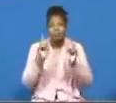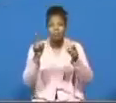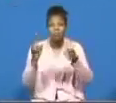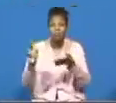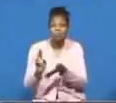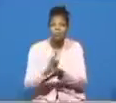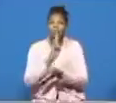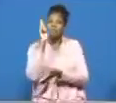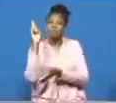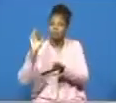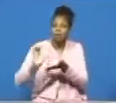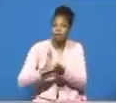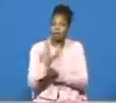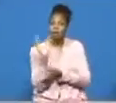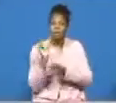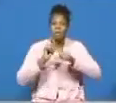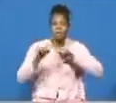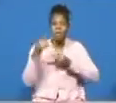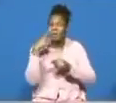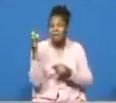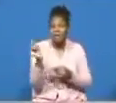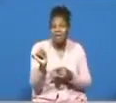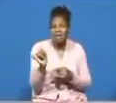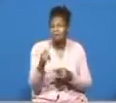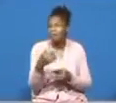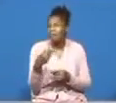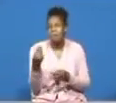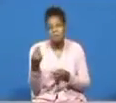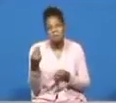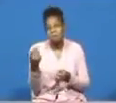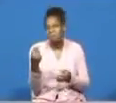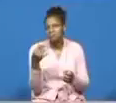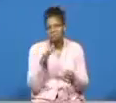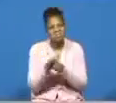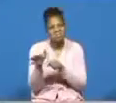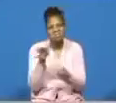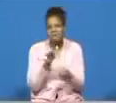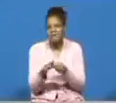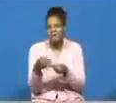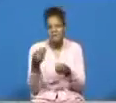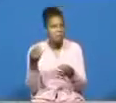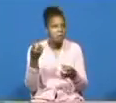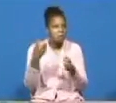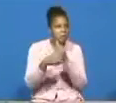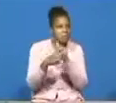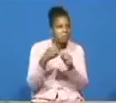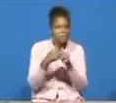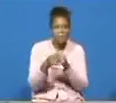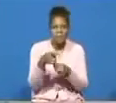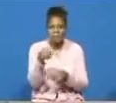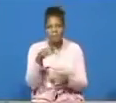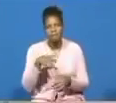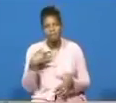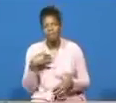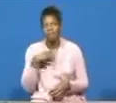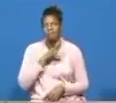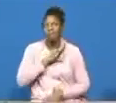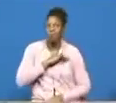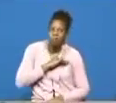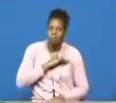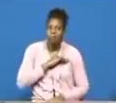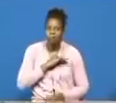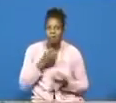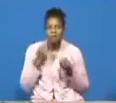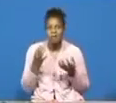to do some studies but somehow it seems like things are not working out and they are getting discouraged many of